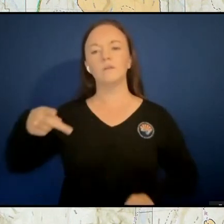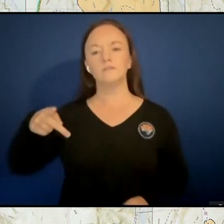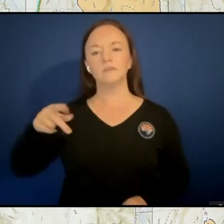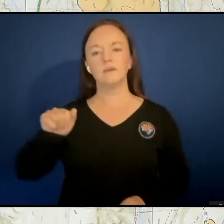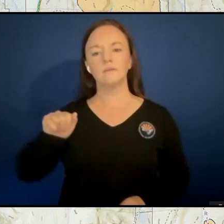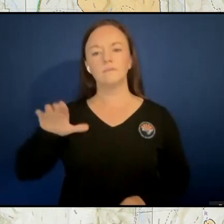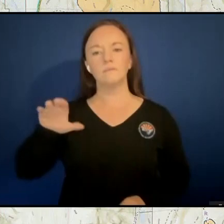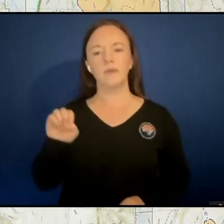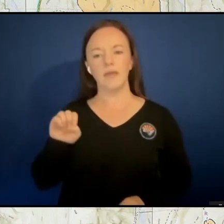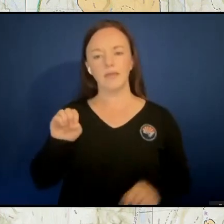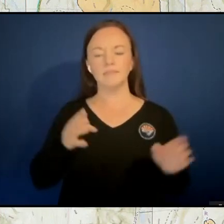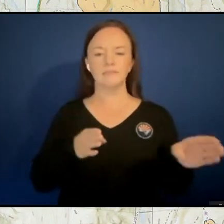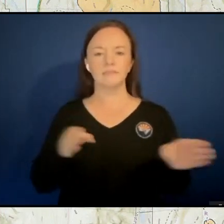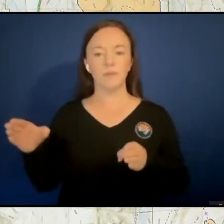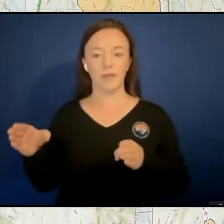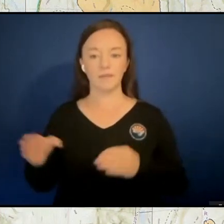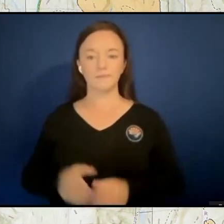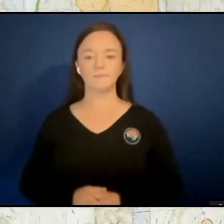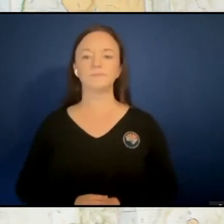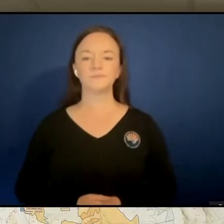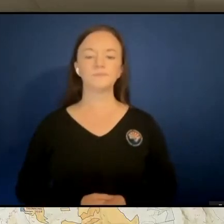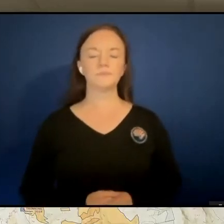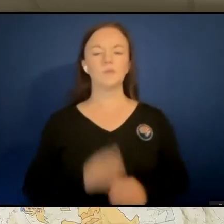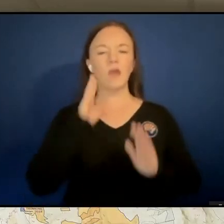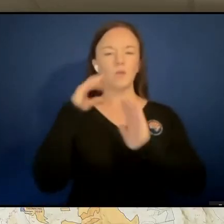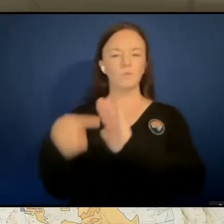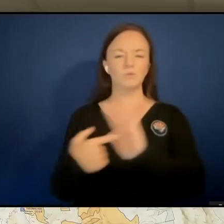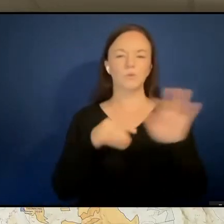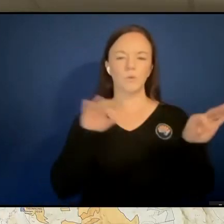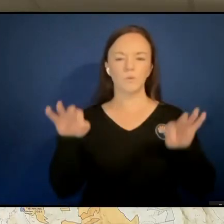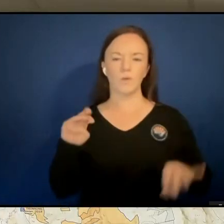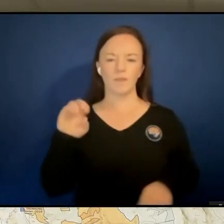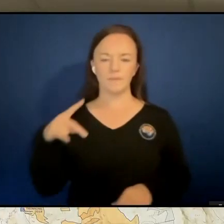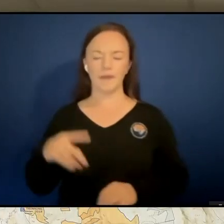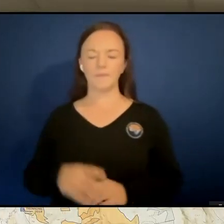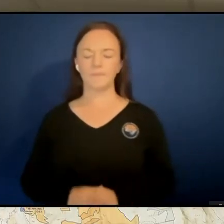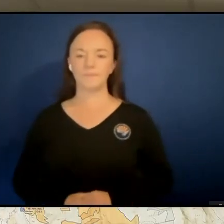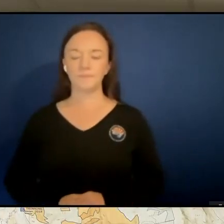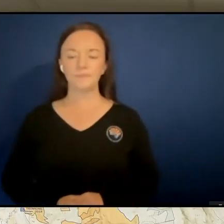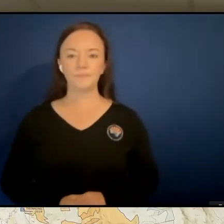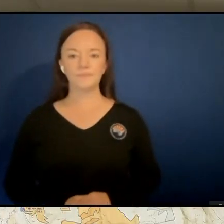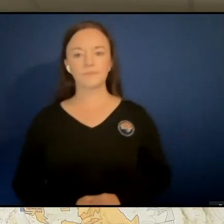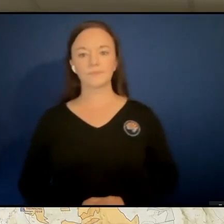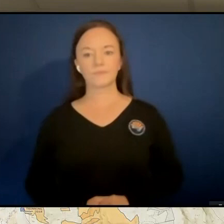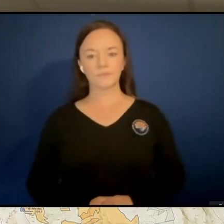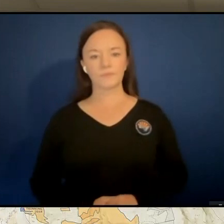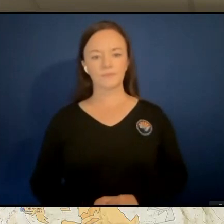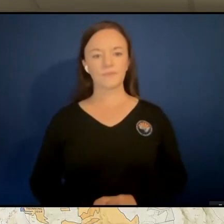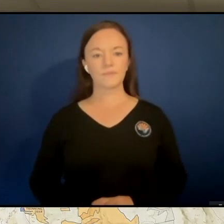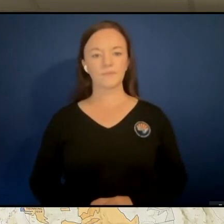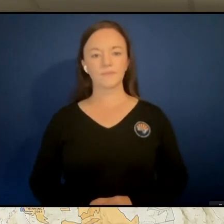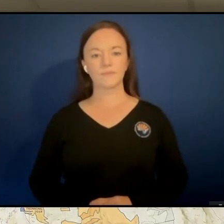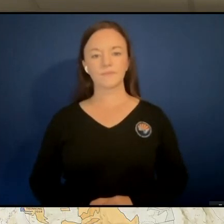we look at a fire, like we'll go to the map to talk about this. So, cause we really have a pace plan. So when the, um,